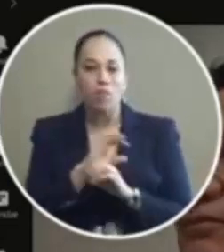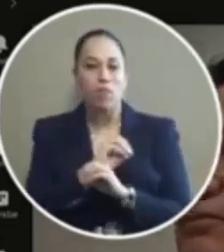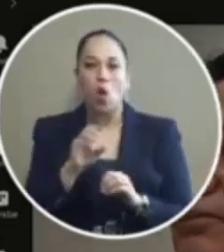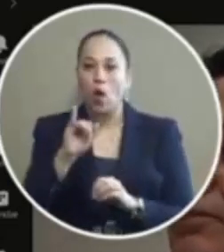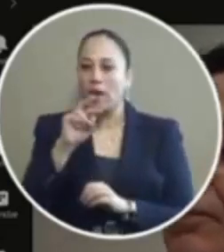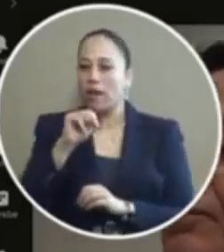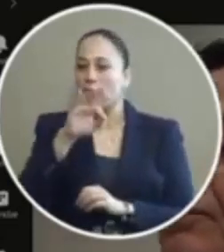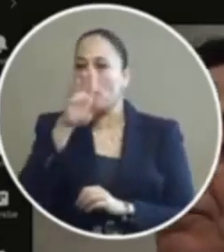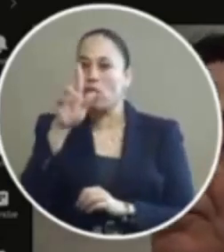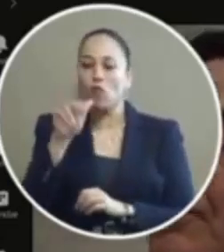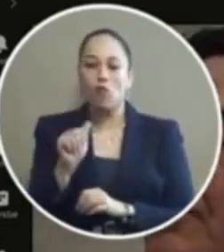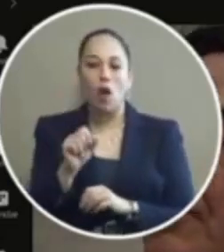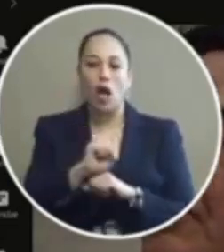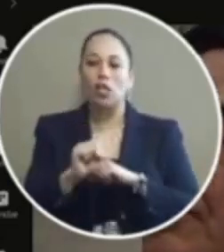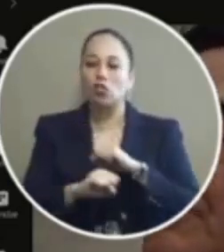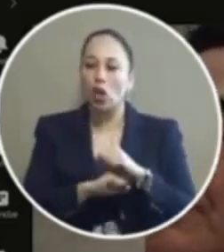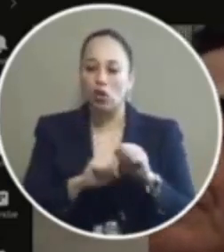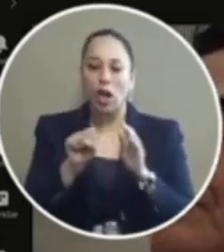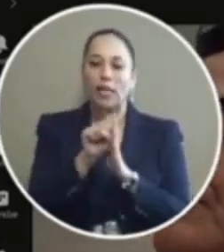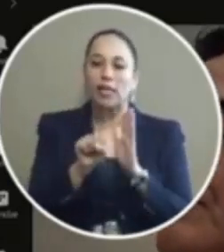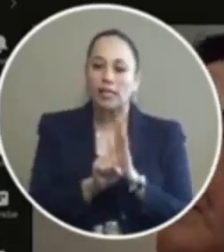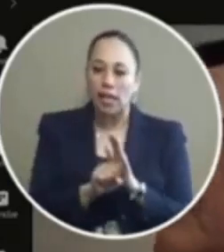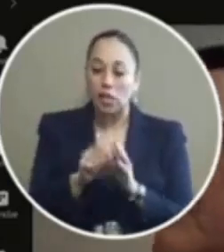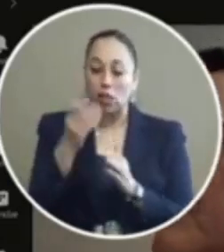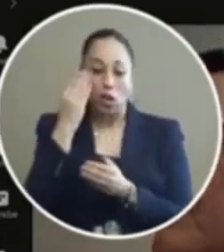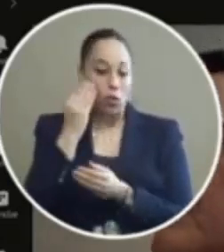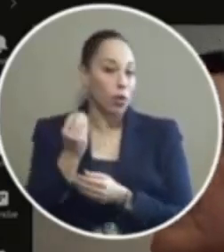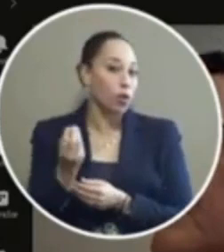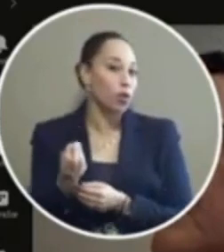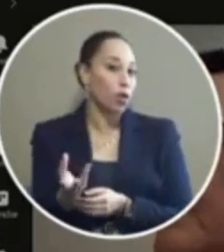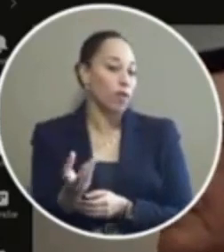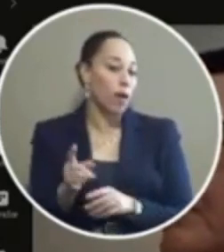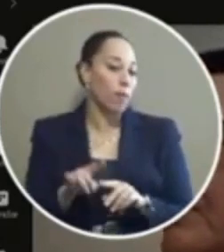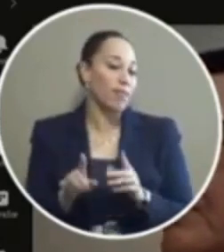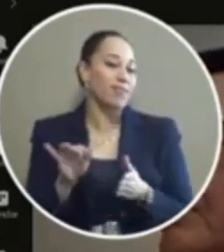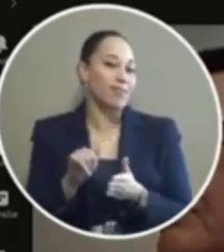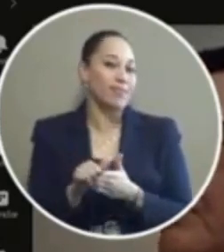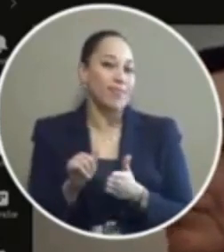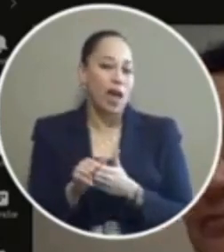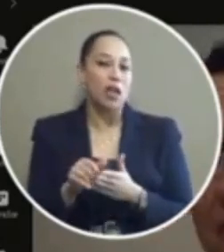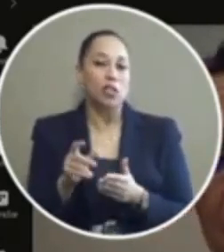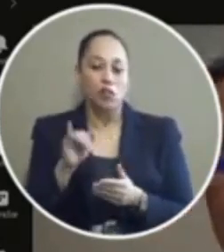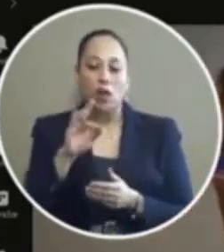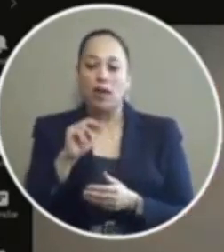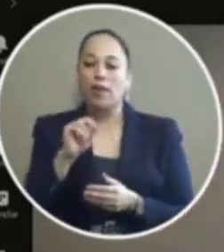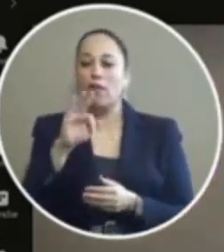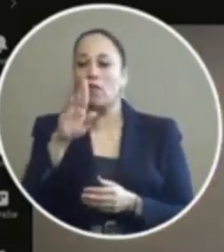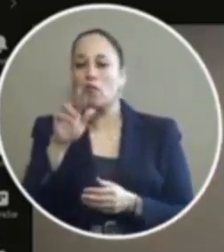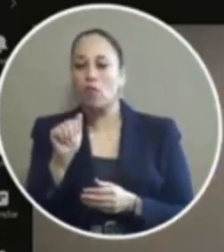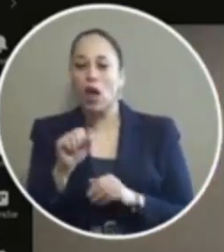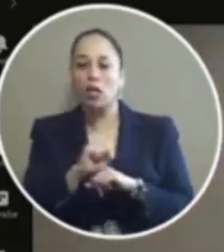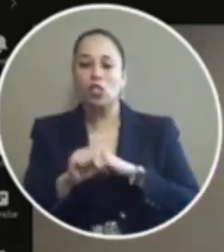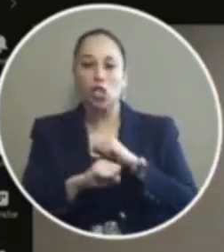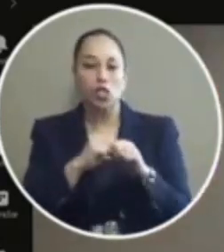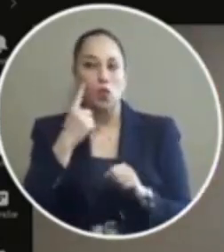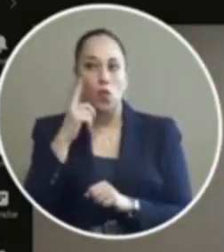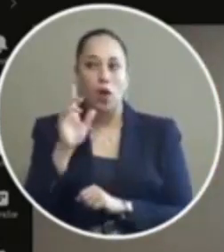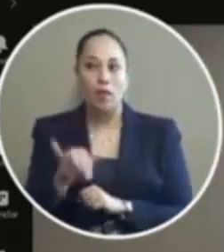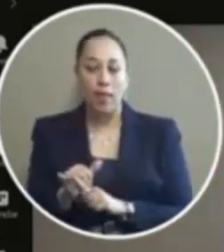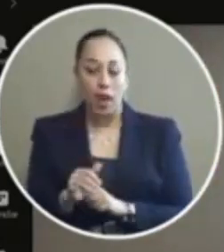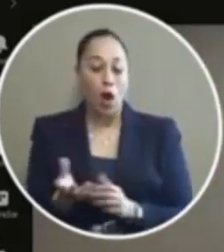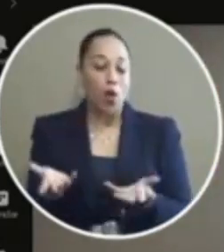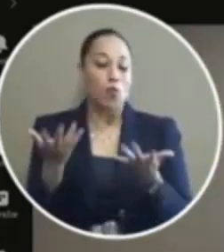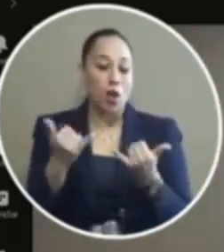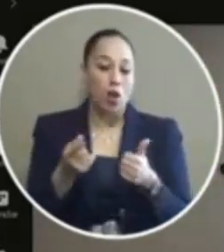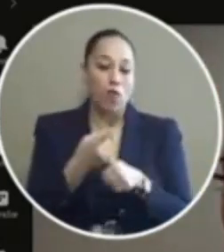as to how the state and the courts are going to be notified there absolutely is an infrastructure for that right now the